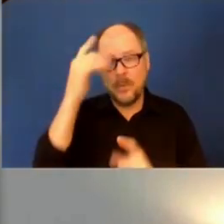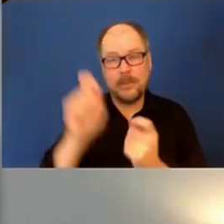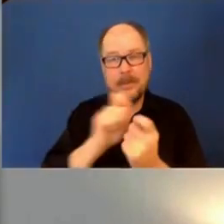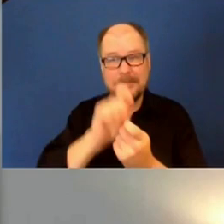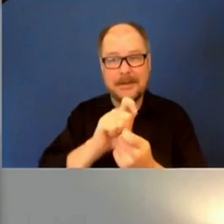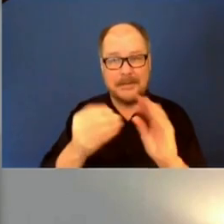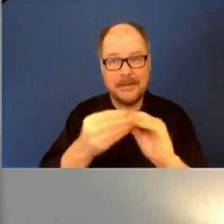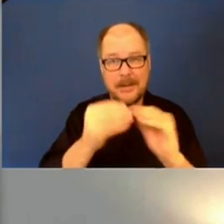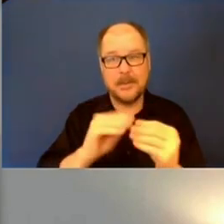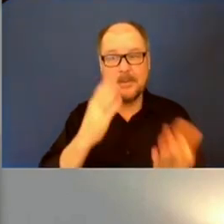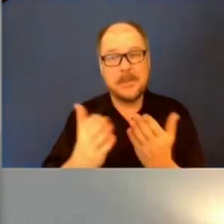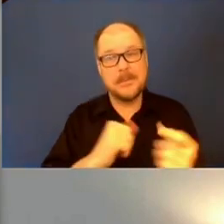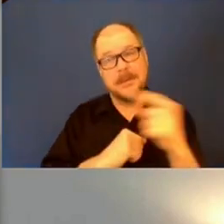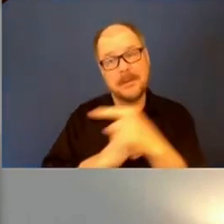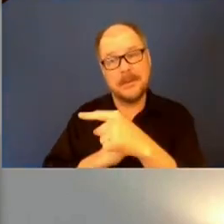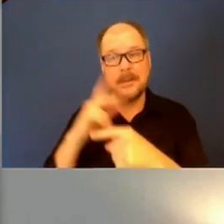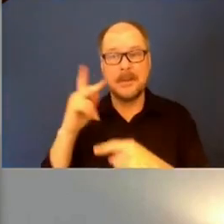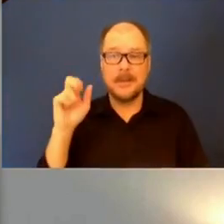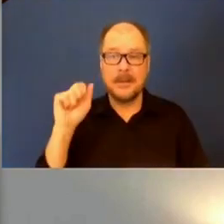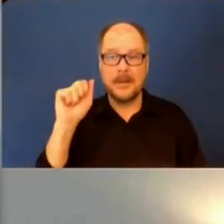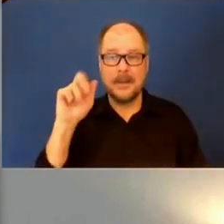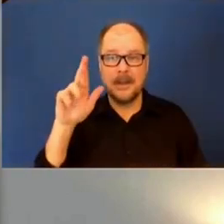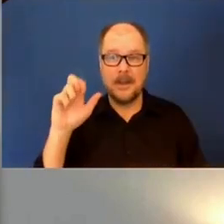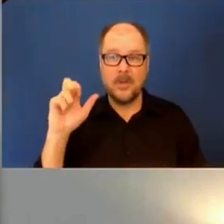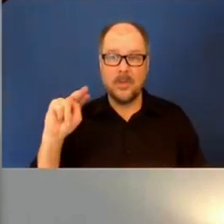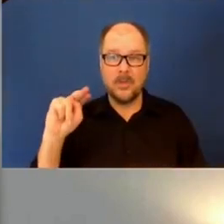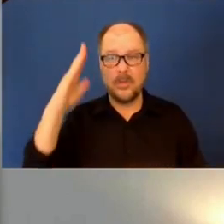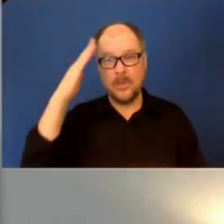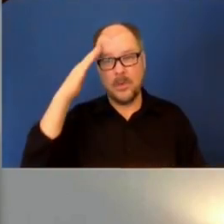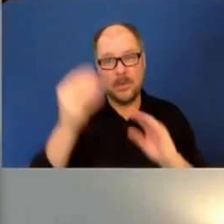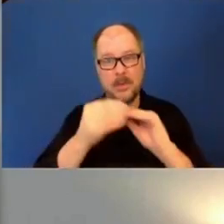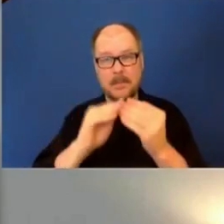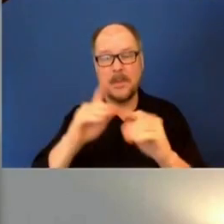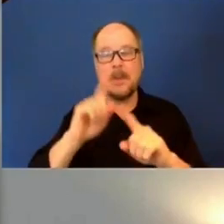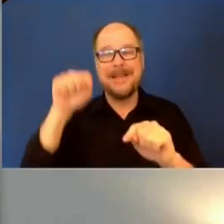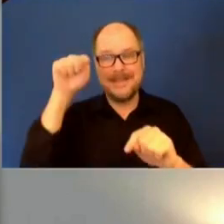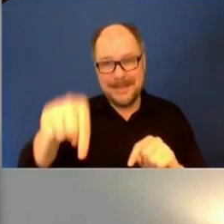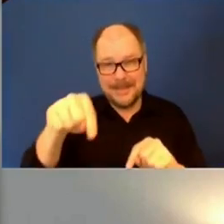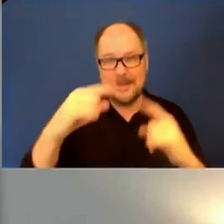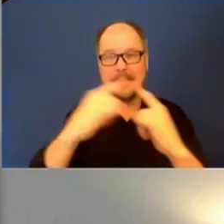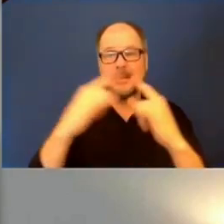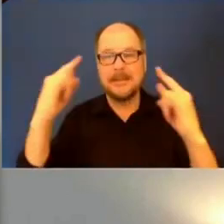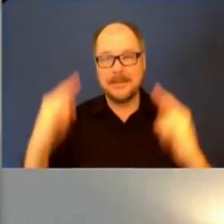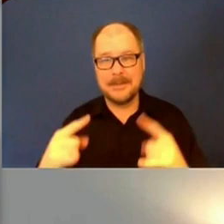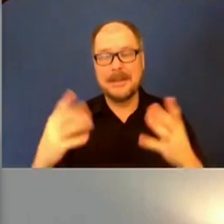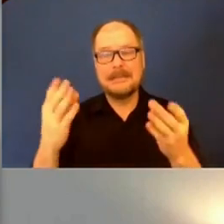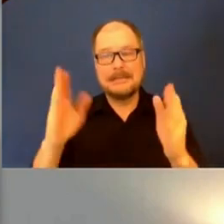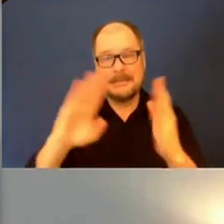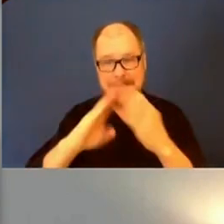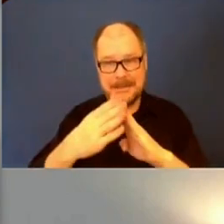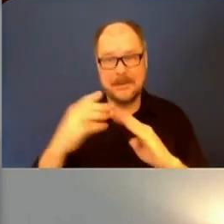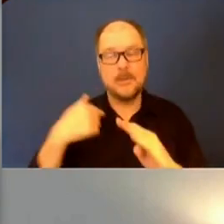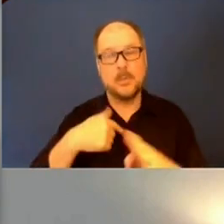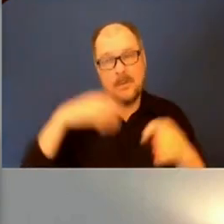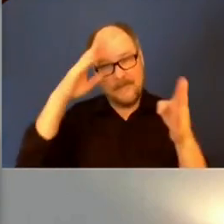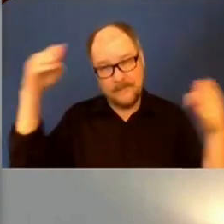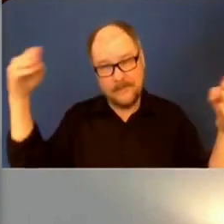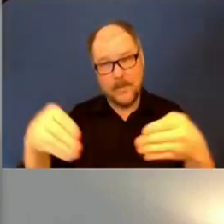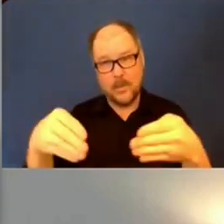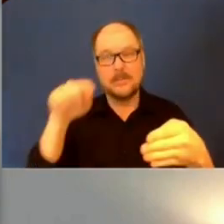that. So when we talk about people who were impacted by the encampment, those are the people who we focused on and nobody who